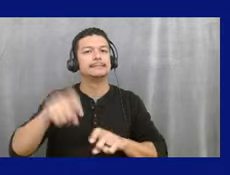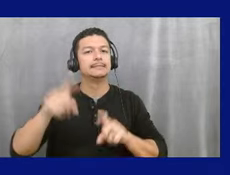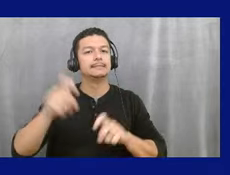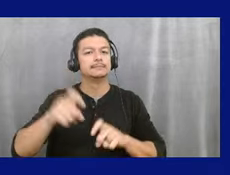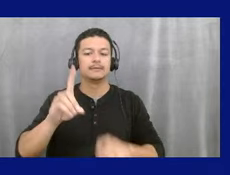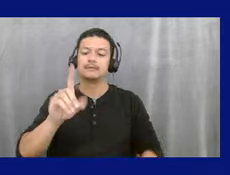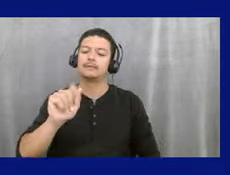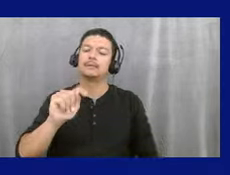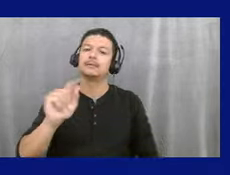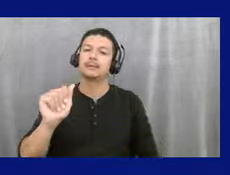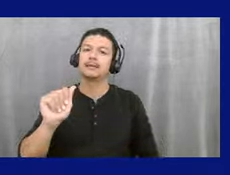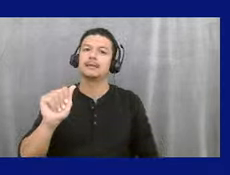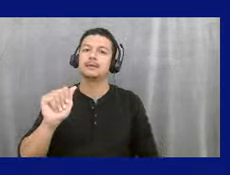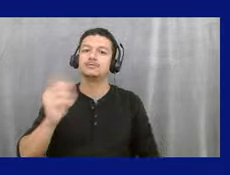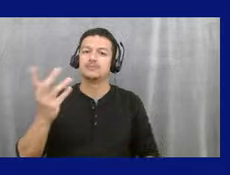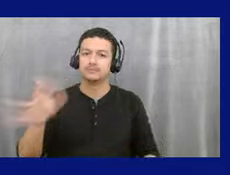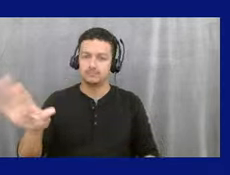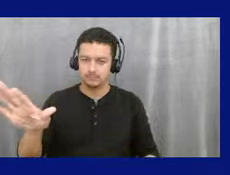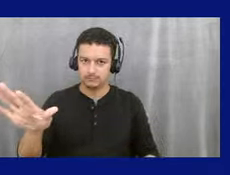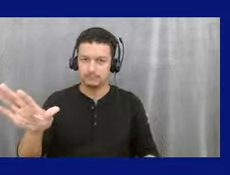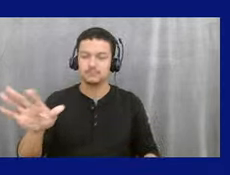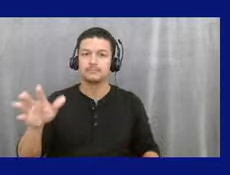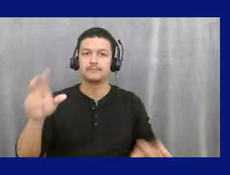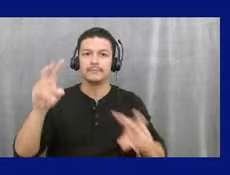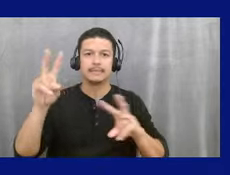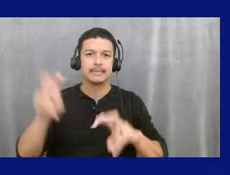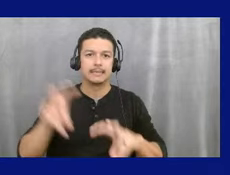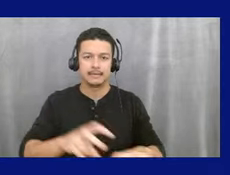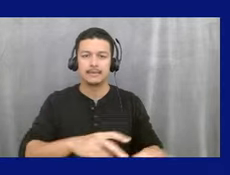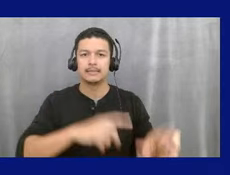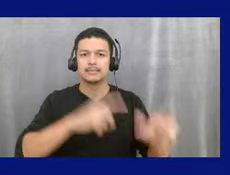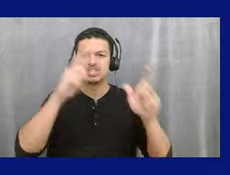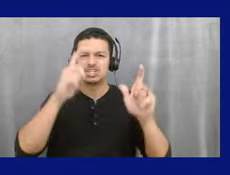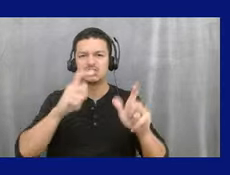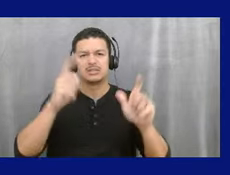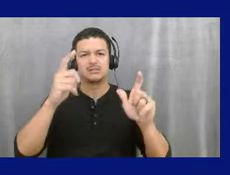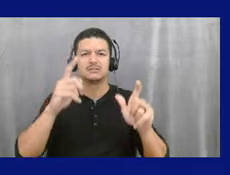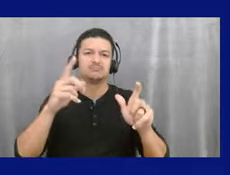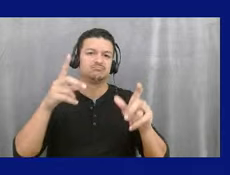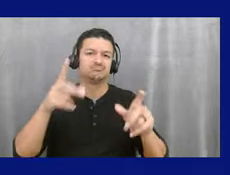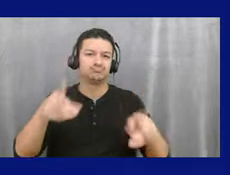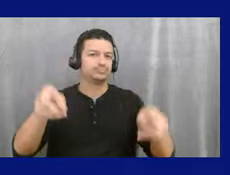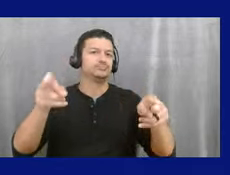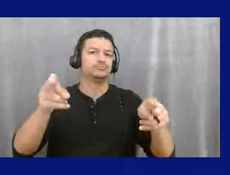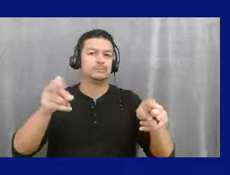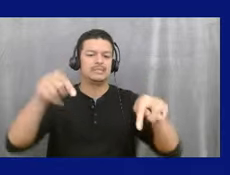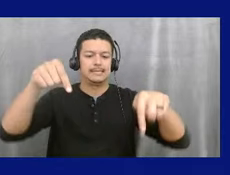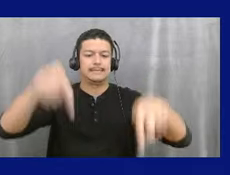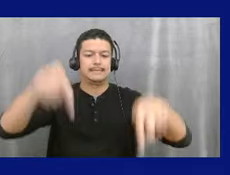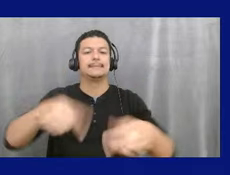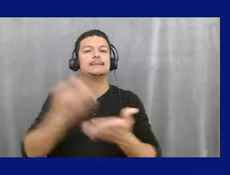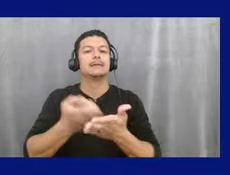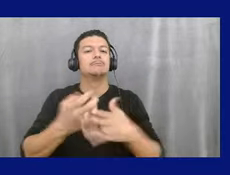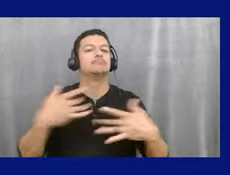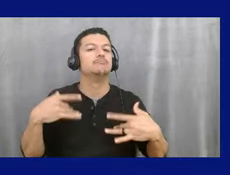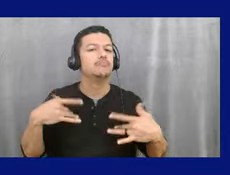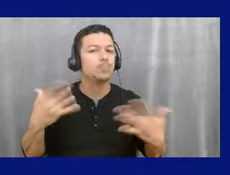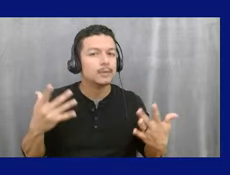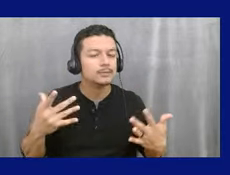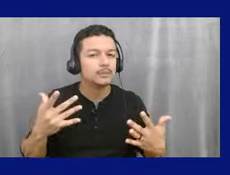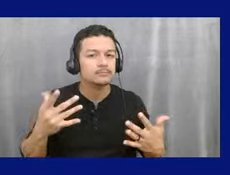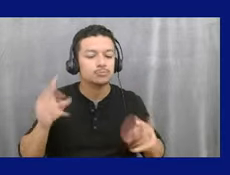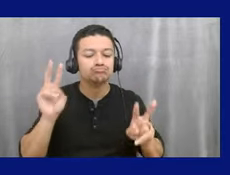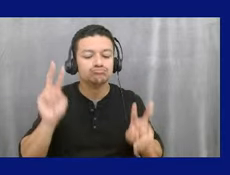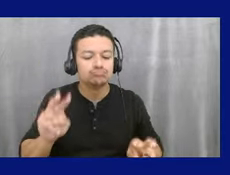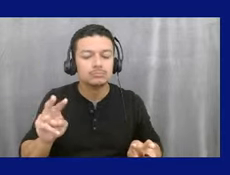of it. Um, it's an analysis and a snapshot of the local economy, um, in Boynton beach, really looking at those trends and, and